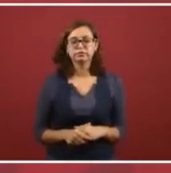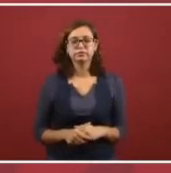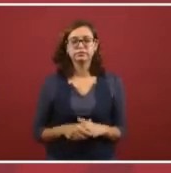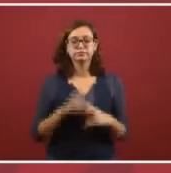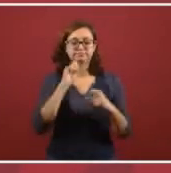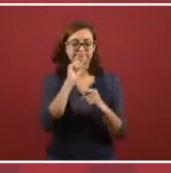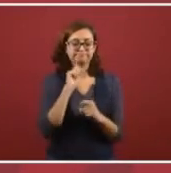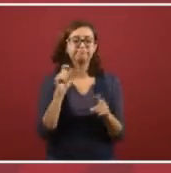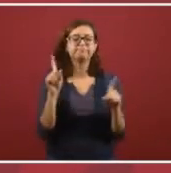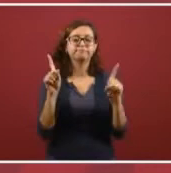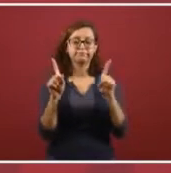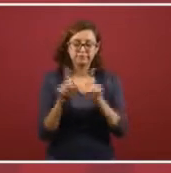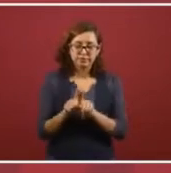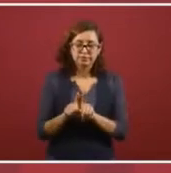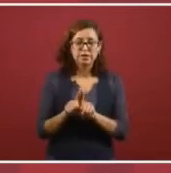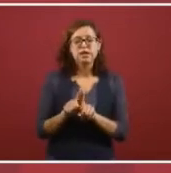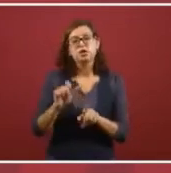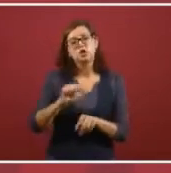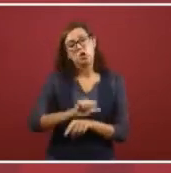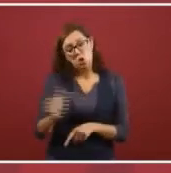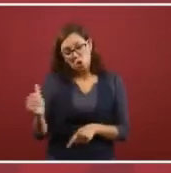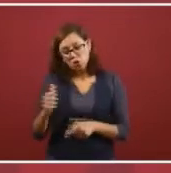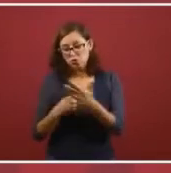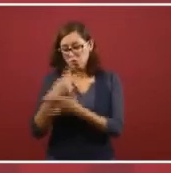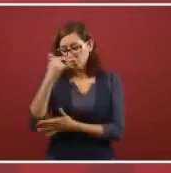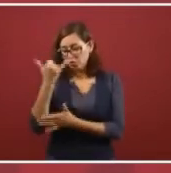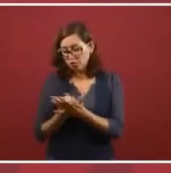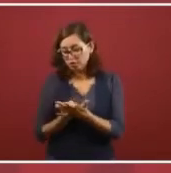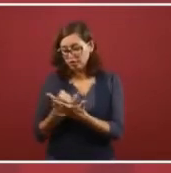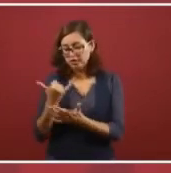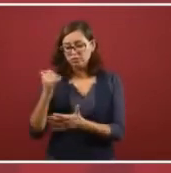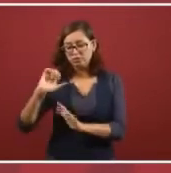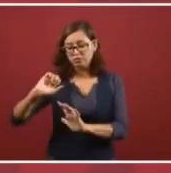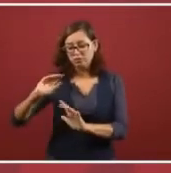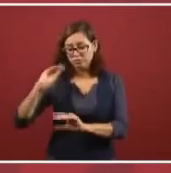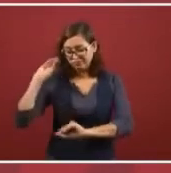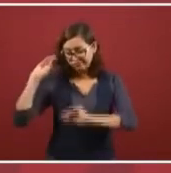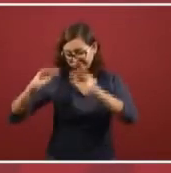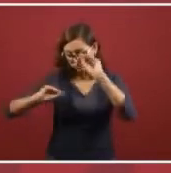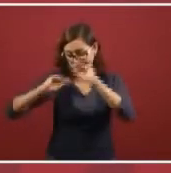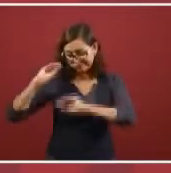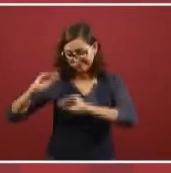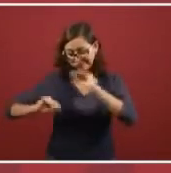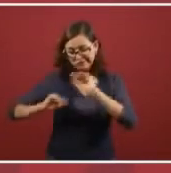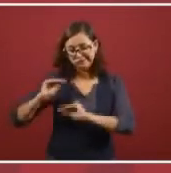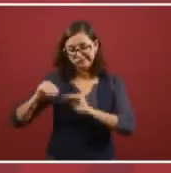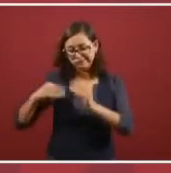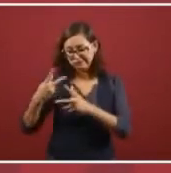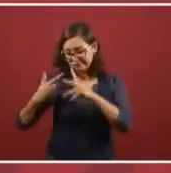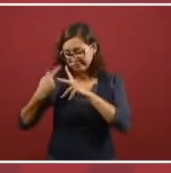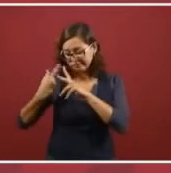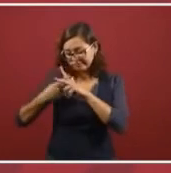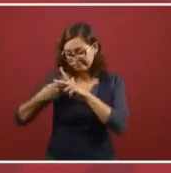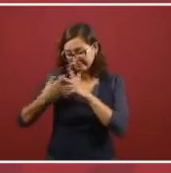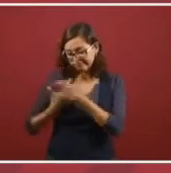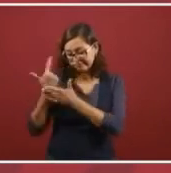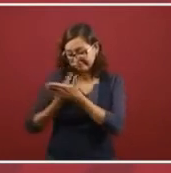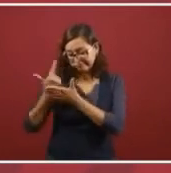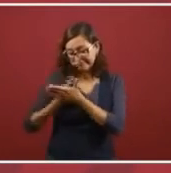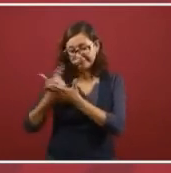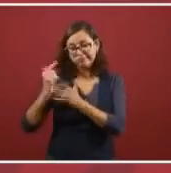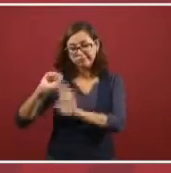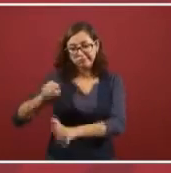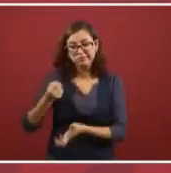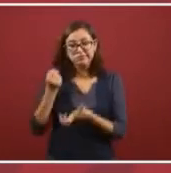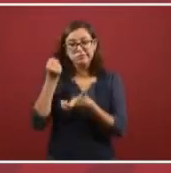we are working on the budget for next year. That by law, it